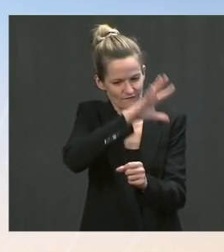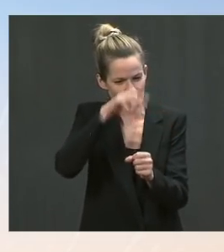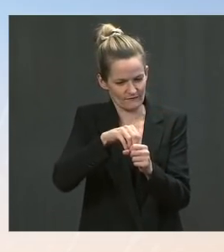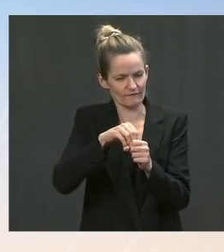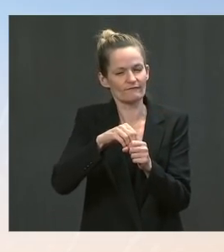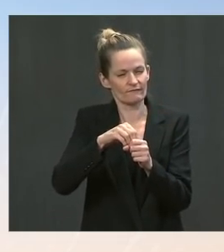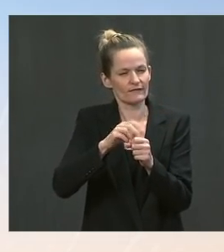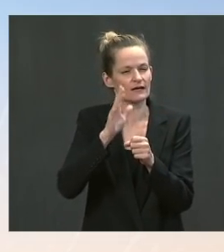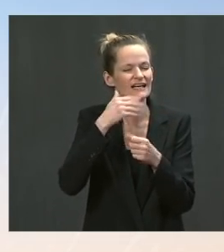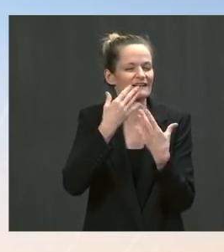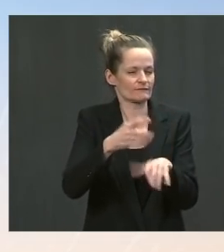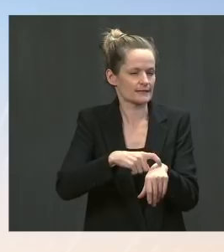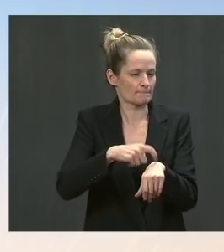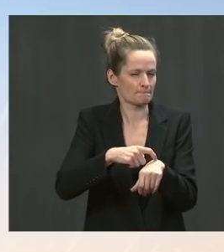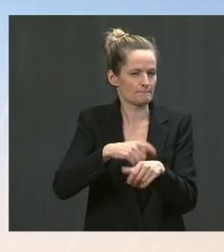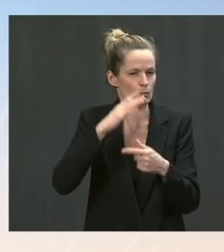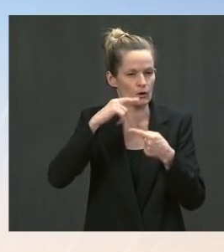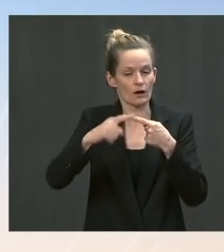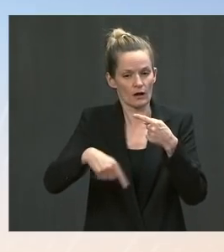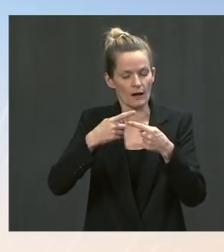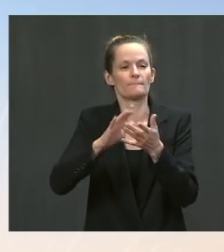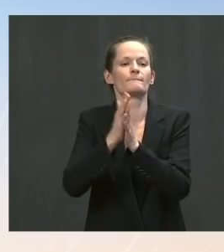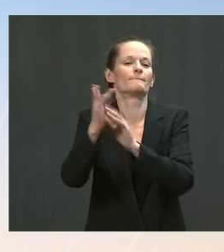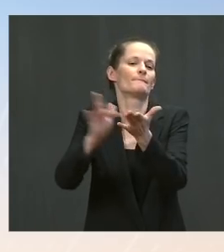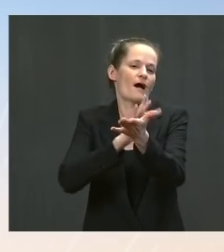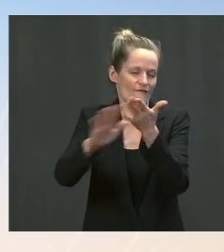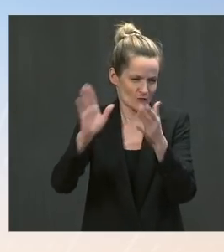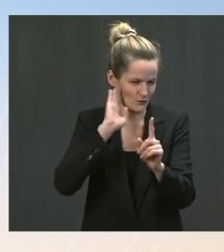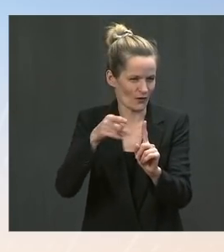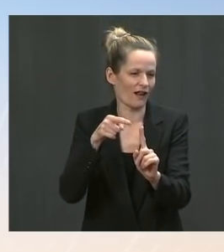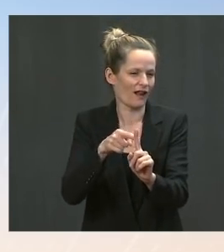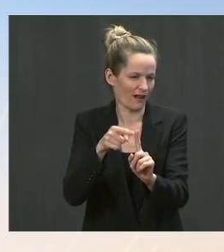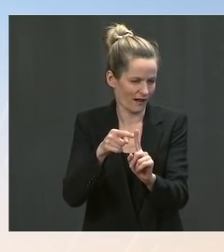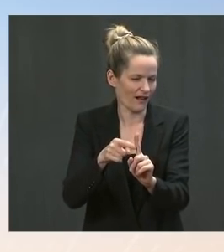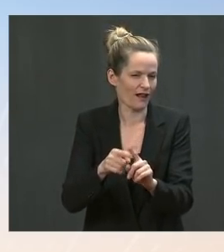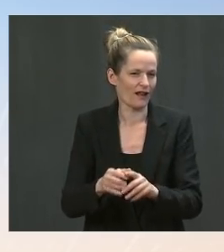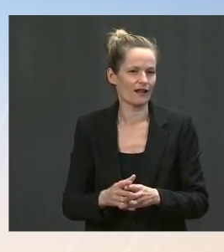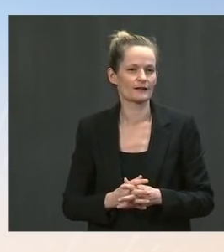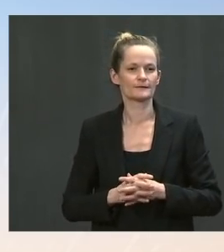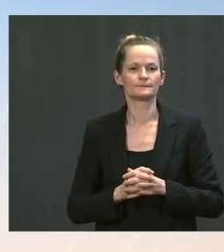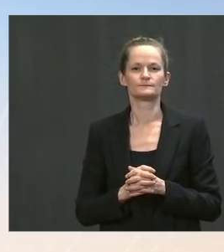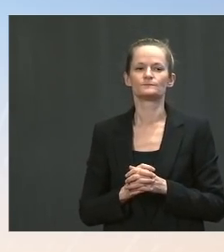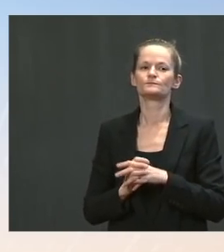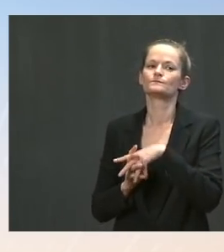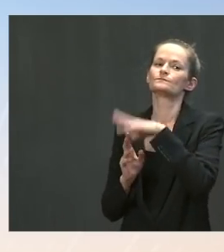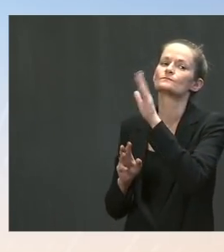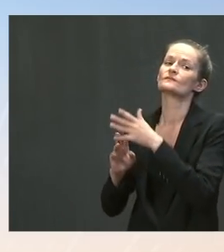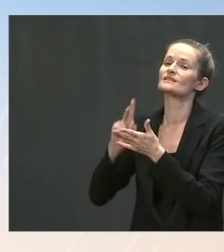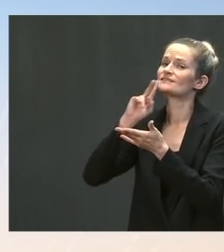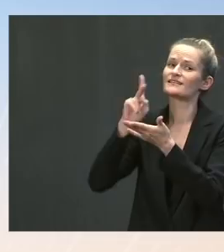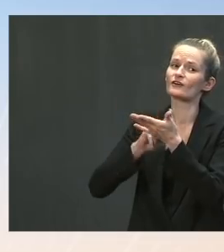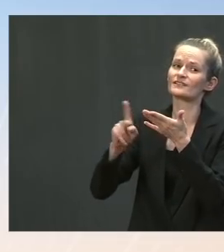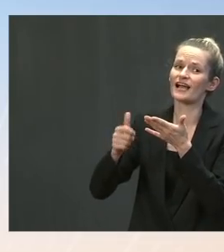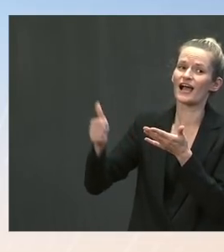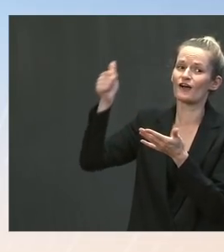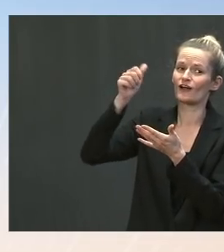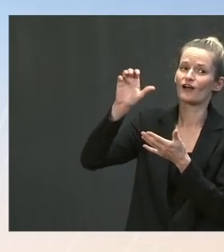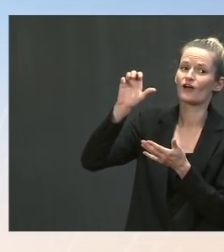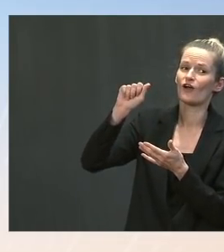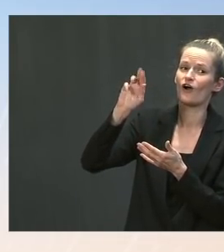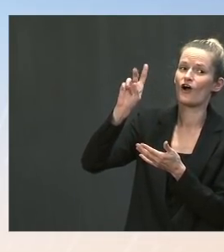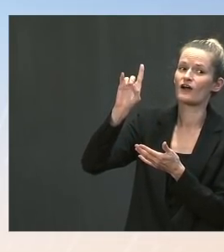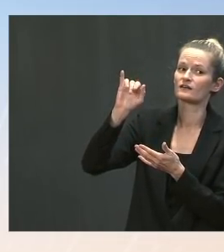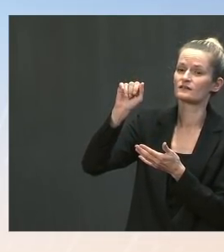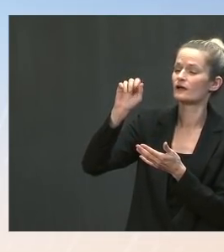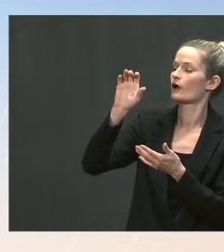number of leaders in the Senate are referring to. The And then one more quick one. Yesterday, Secretary Cardona noted that the administration is working closely with